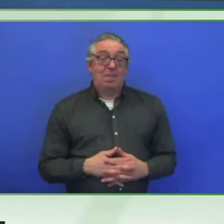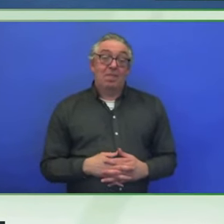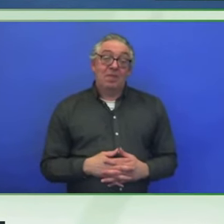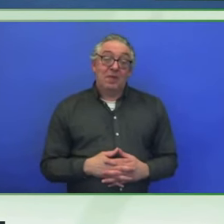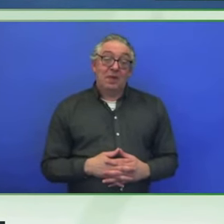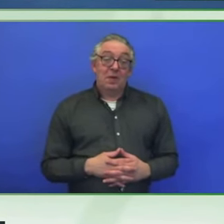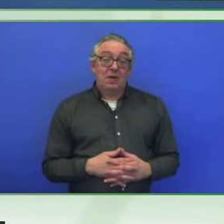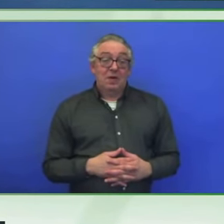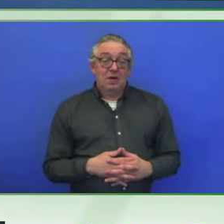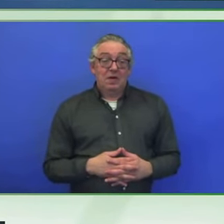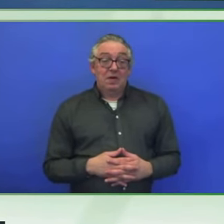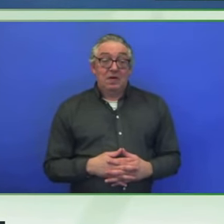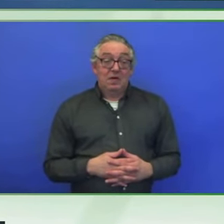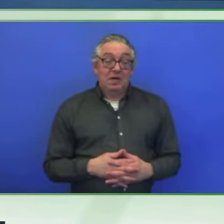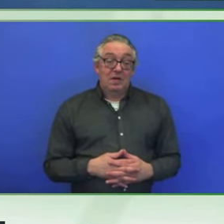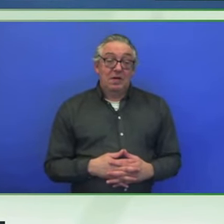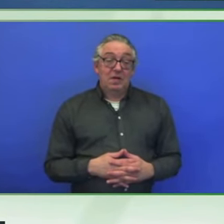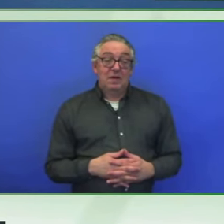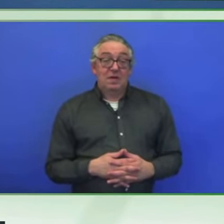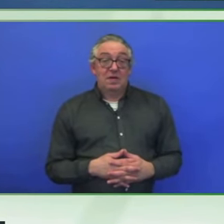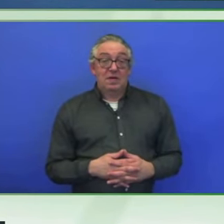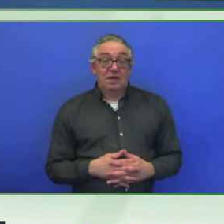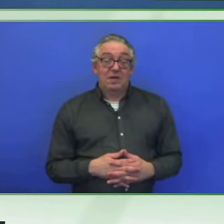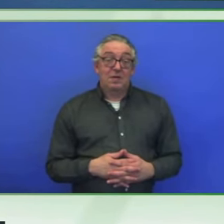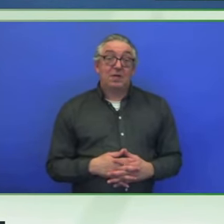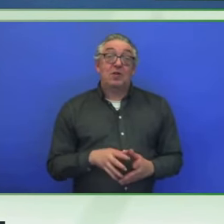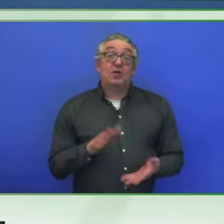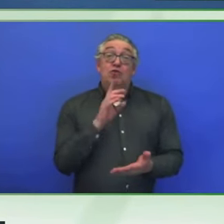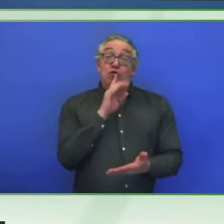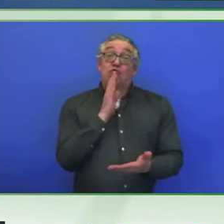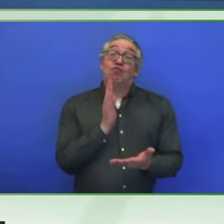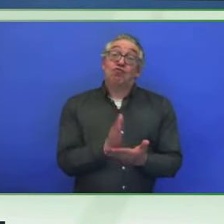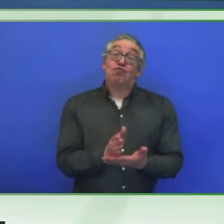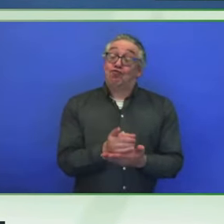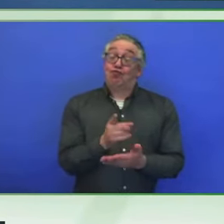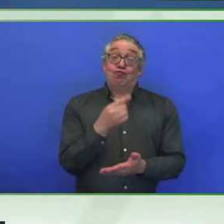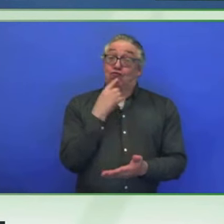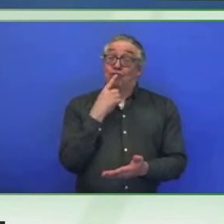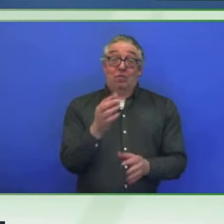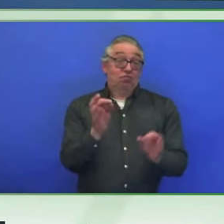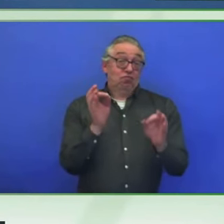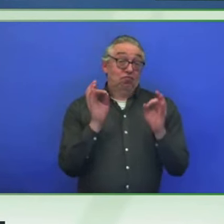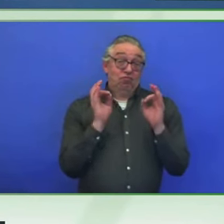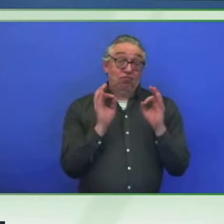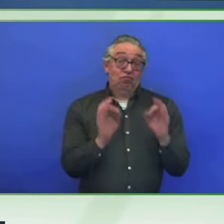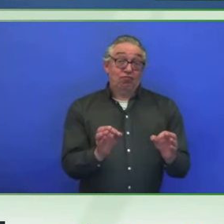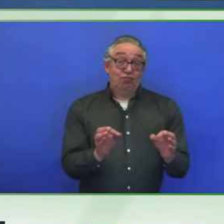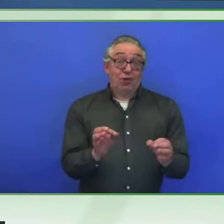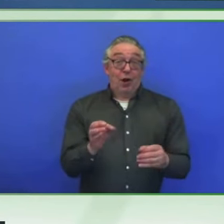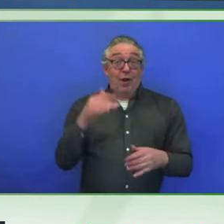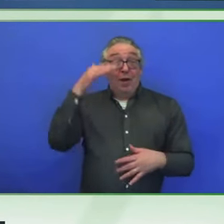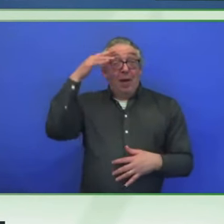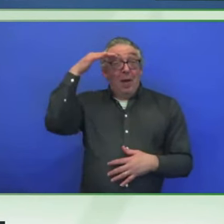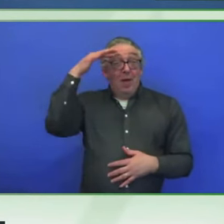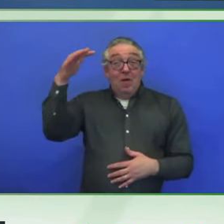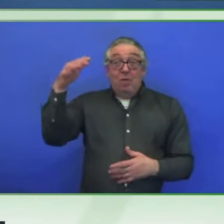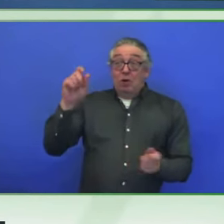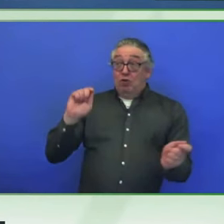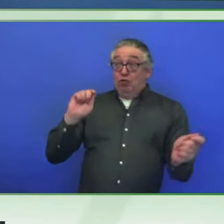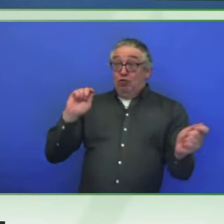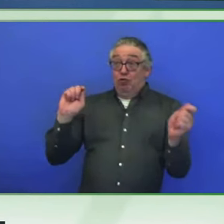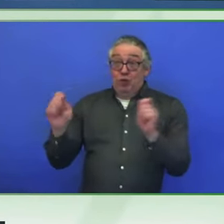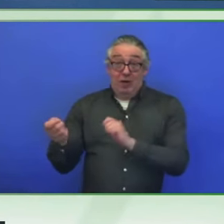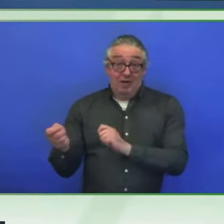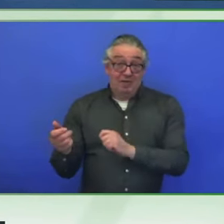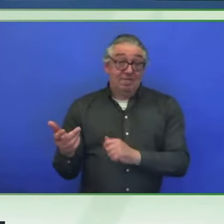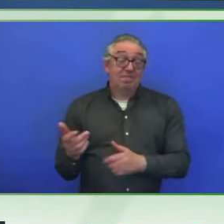it's, it takes time to change minds, individual minds and collective minds